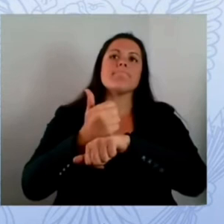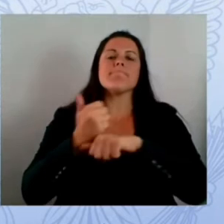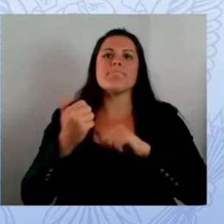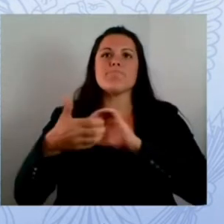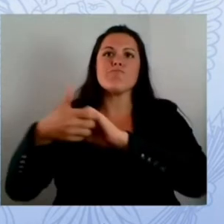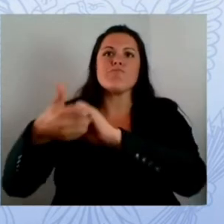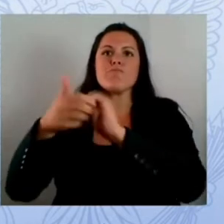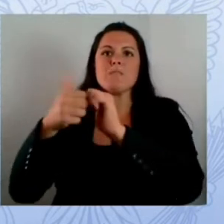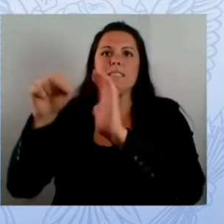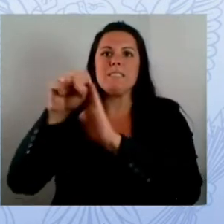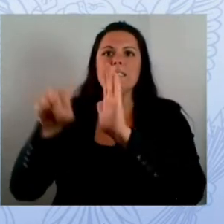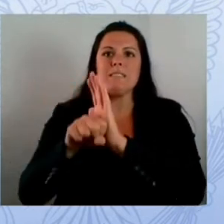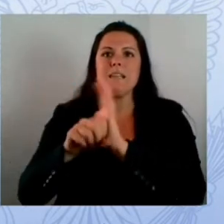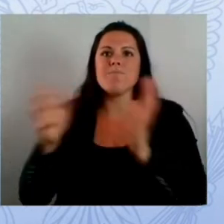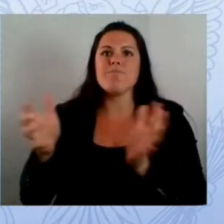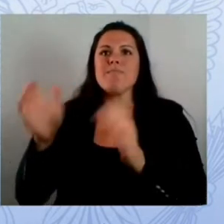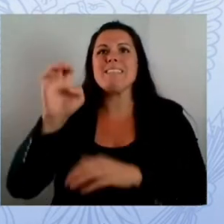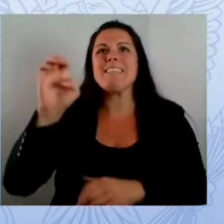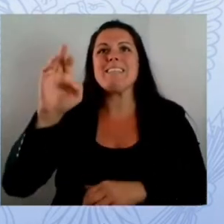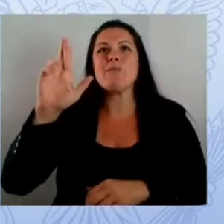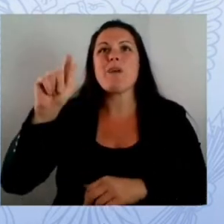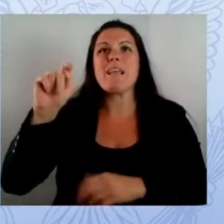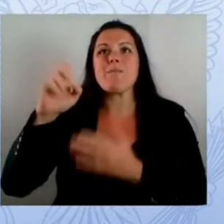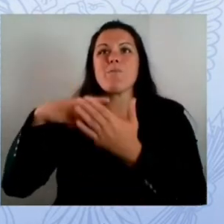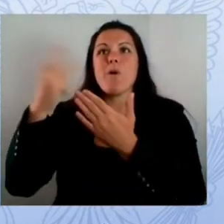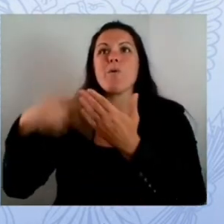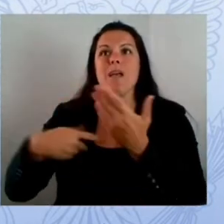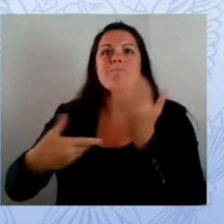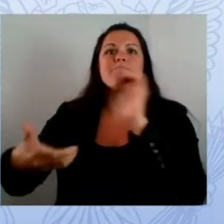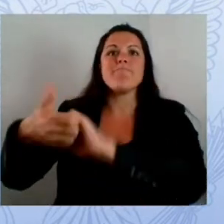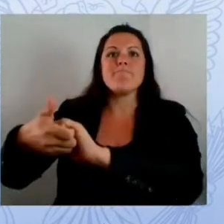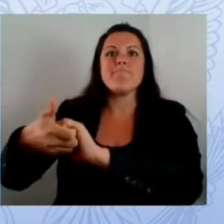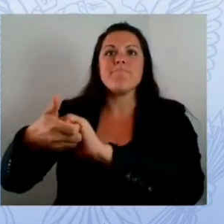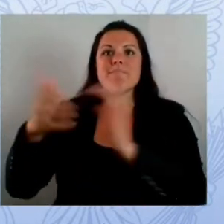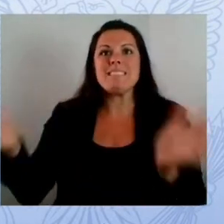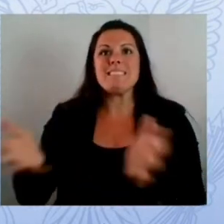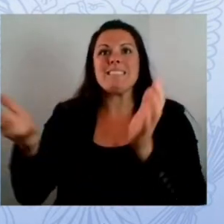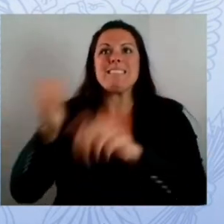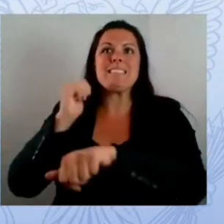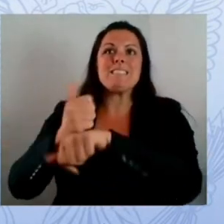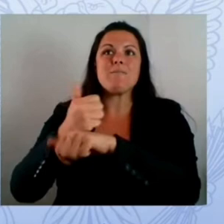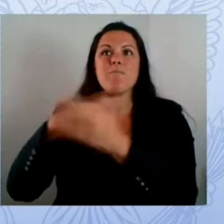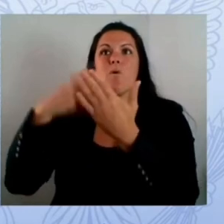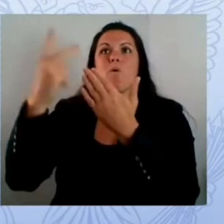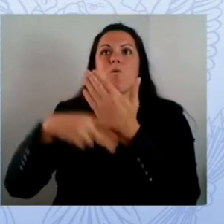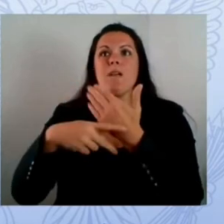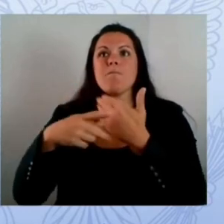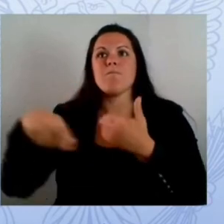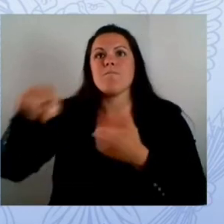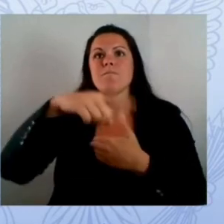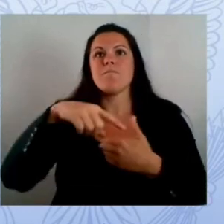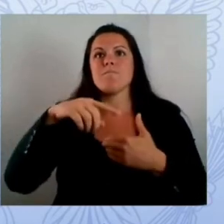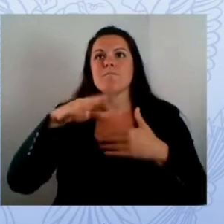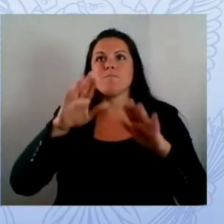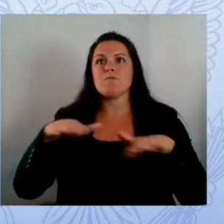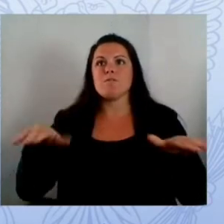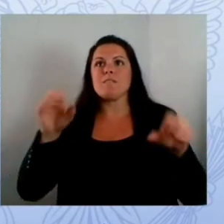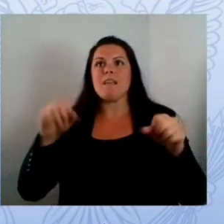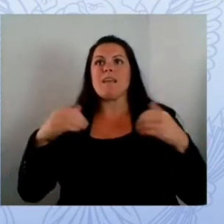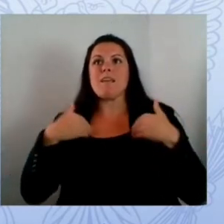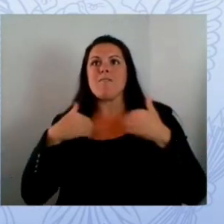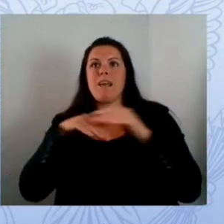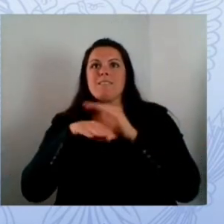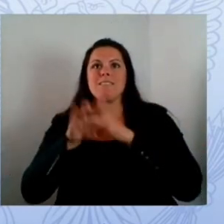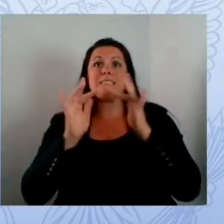work with our we often say that our partners our private sector partners are just as much customers as our school districts because they want to